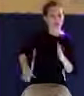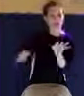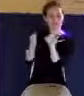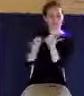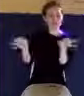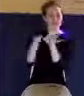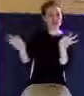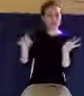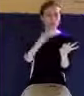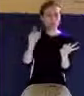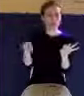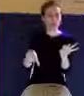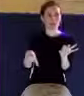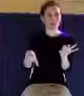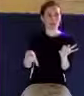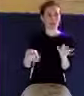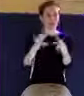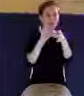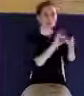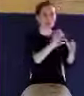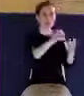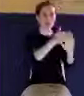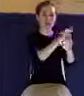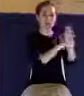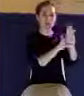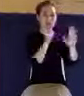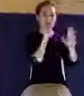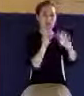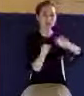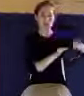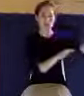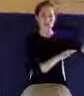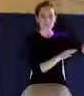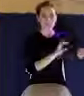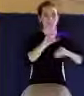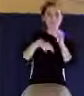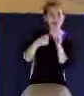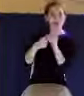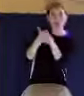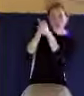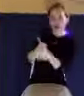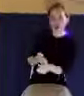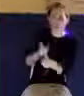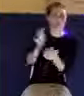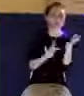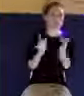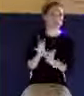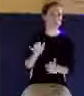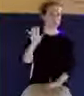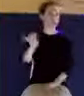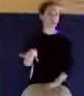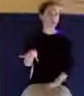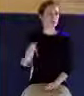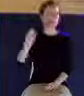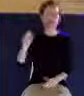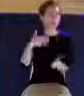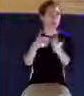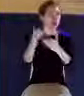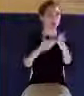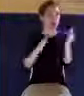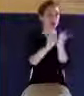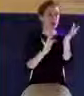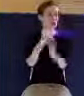Commandments. This is talking about just doing what Jesus says, just obeying whatever Jesus tells you to do.